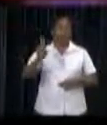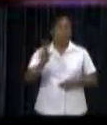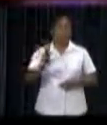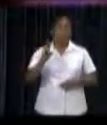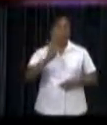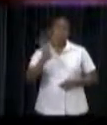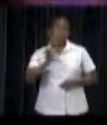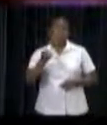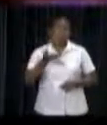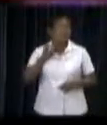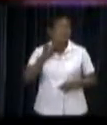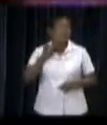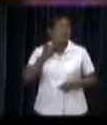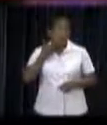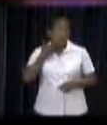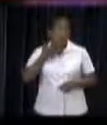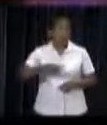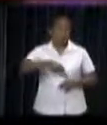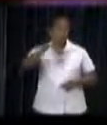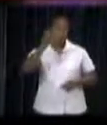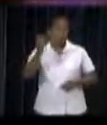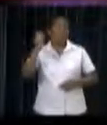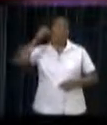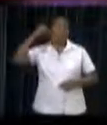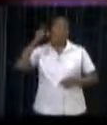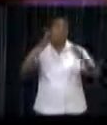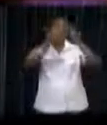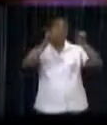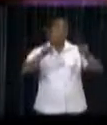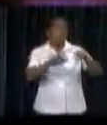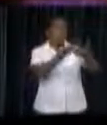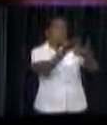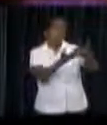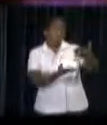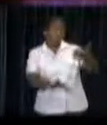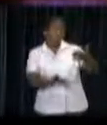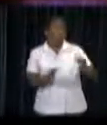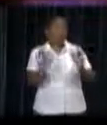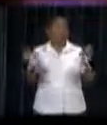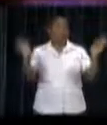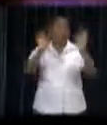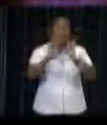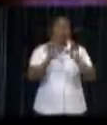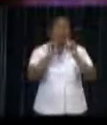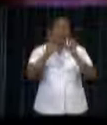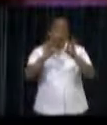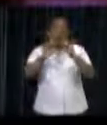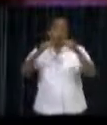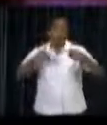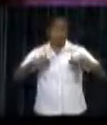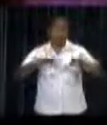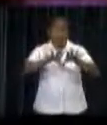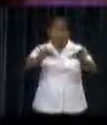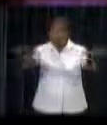technocrat, with a versatile curriculum vitae, had an important message for his audience. To be successful